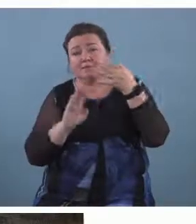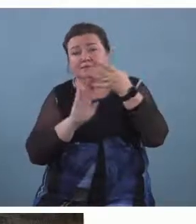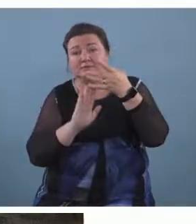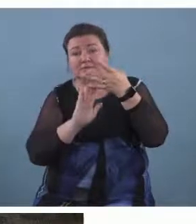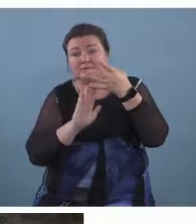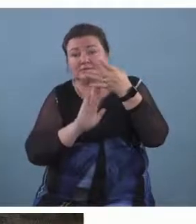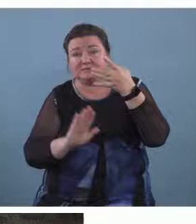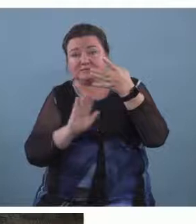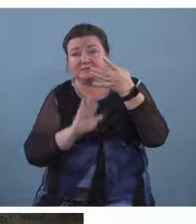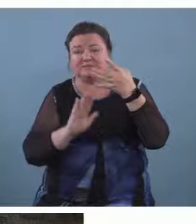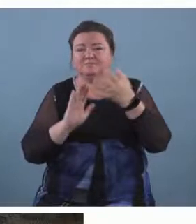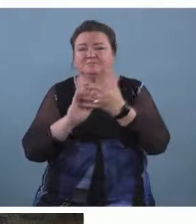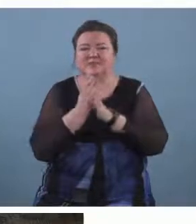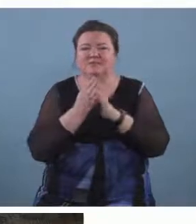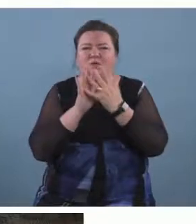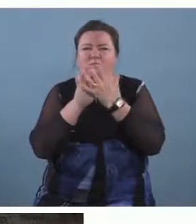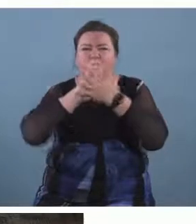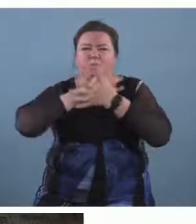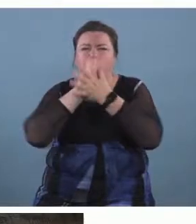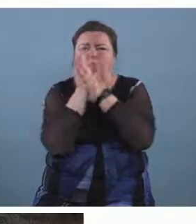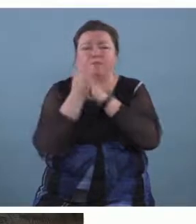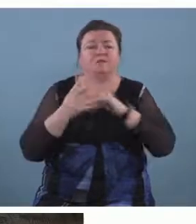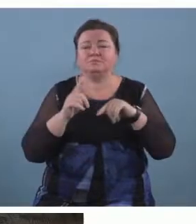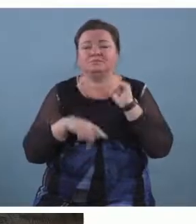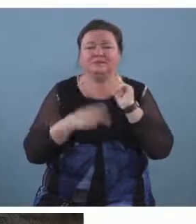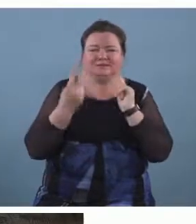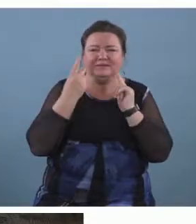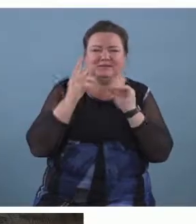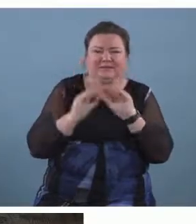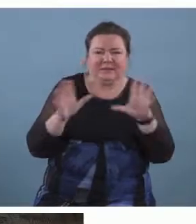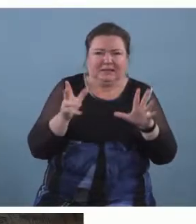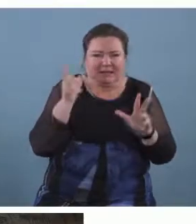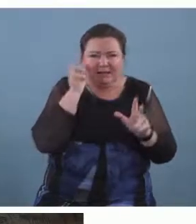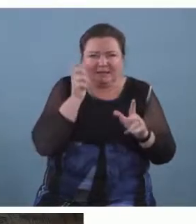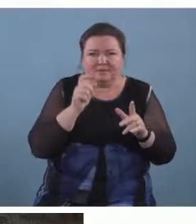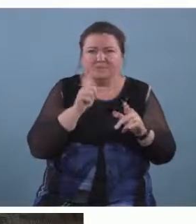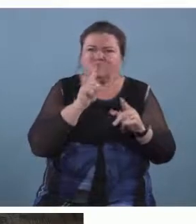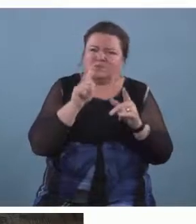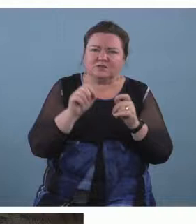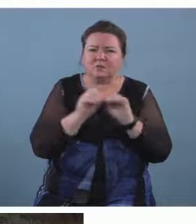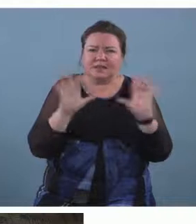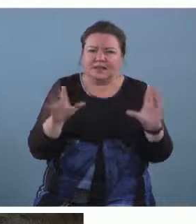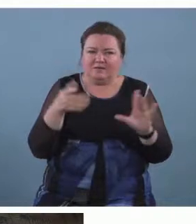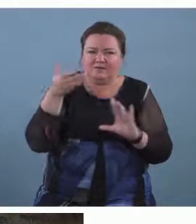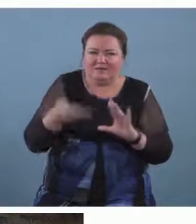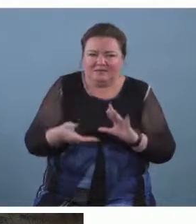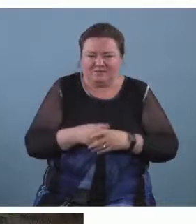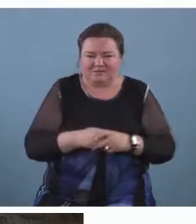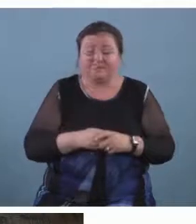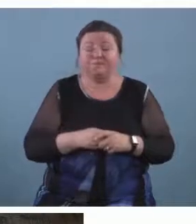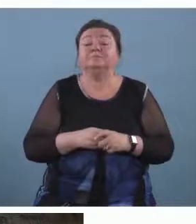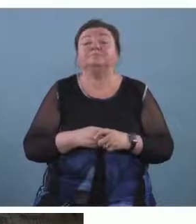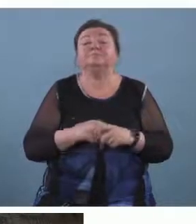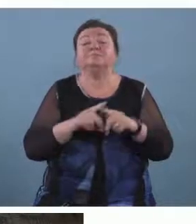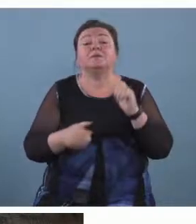becomes very muffled and um very deep but no clarity there but the main thing